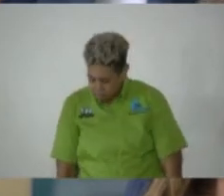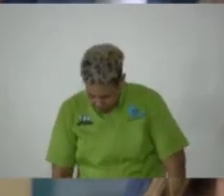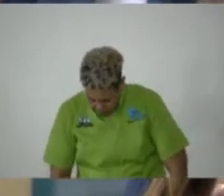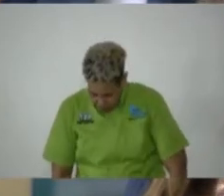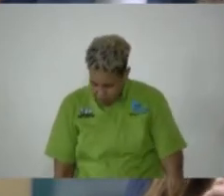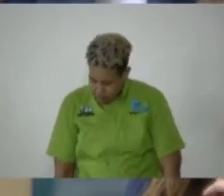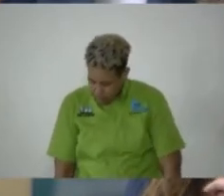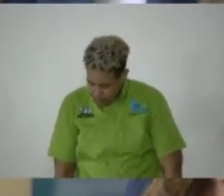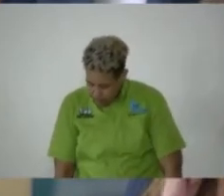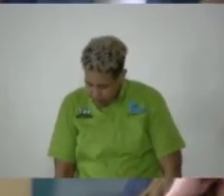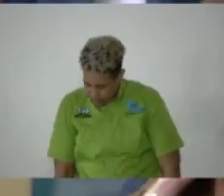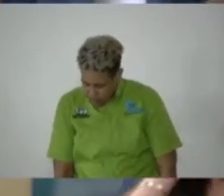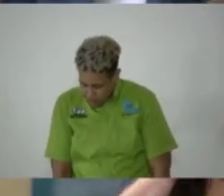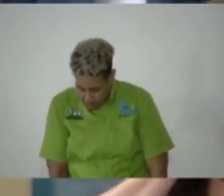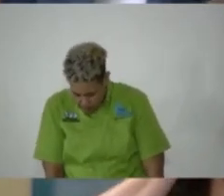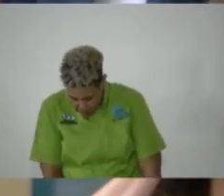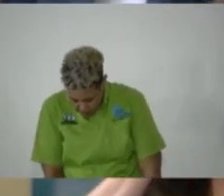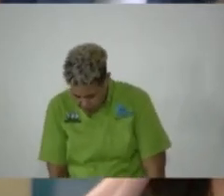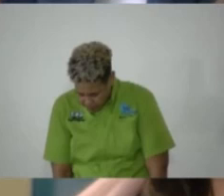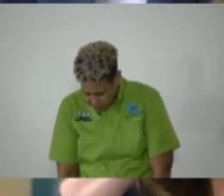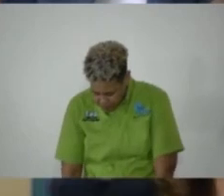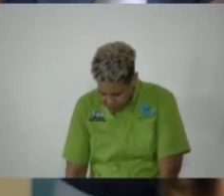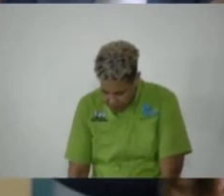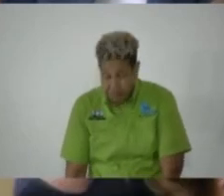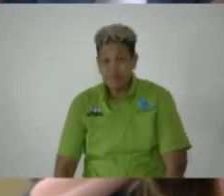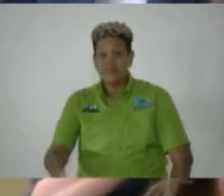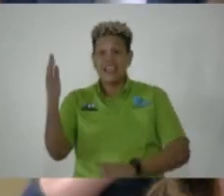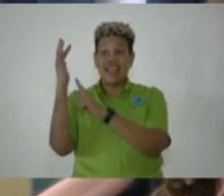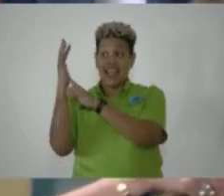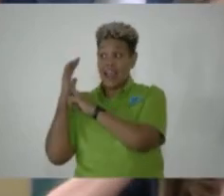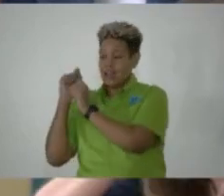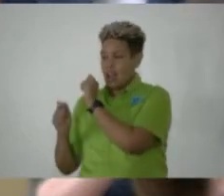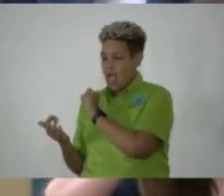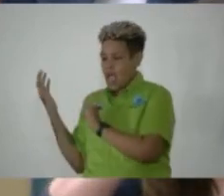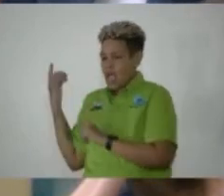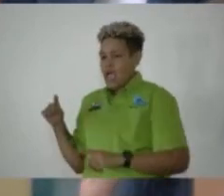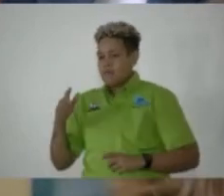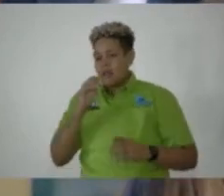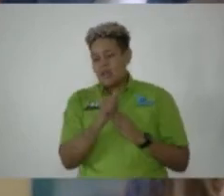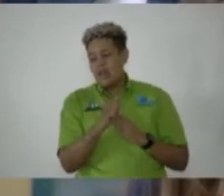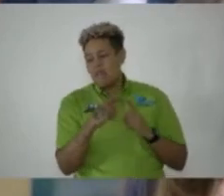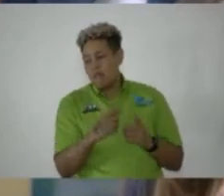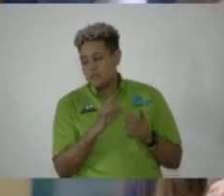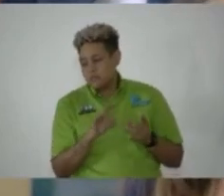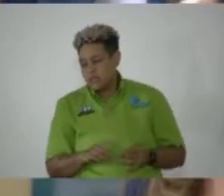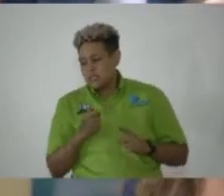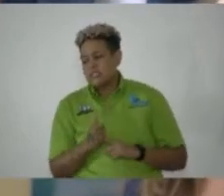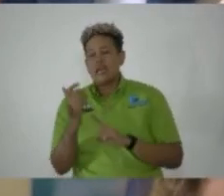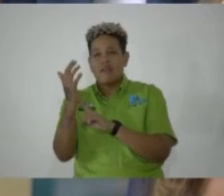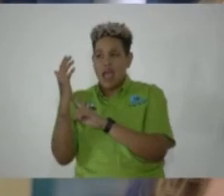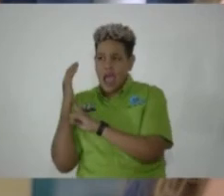The, in relation to candlelight, the leader of the opposition mentioned, um, a